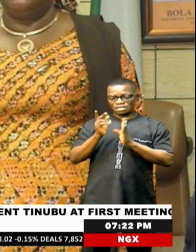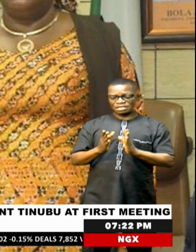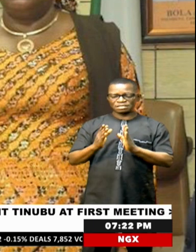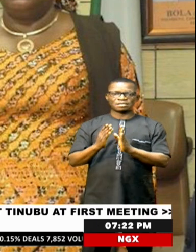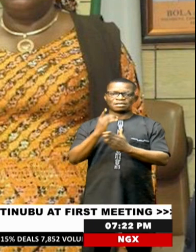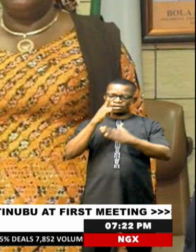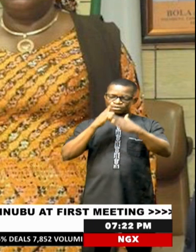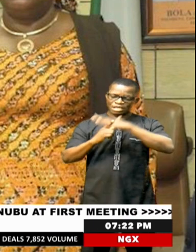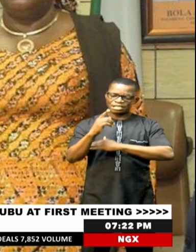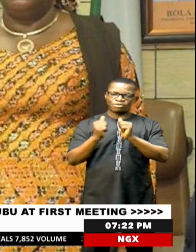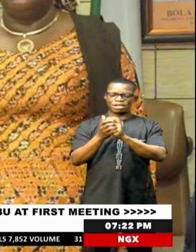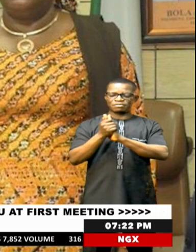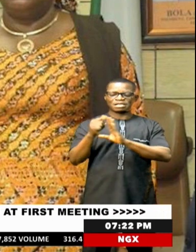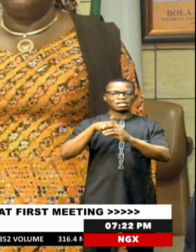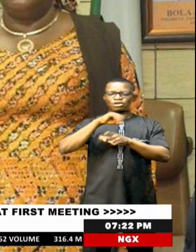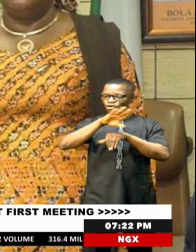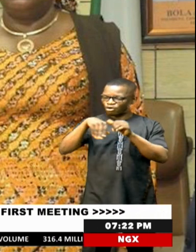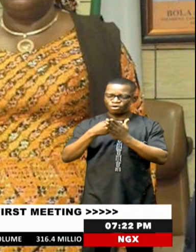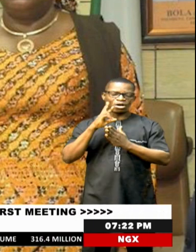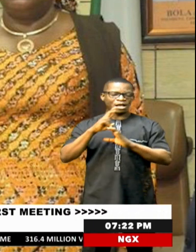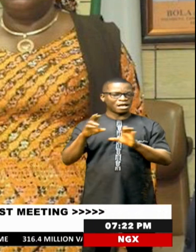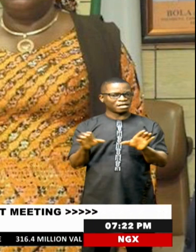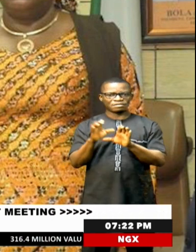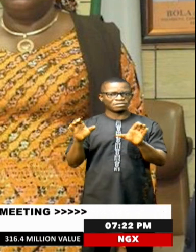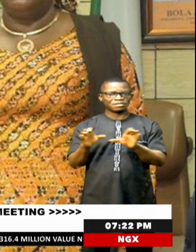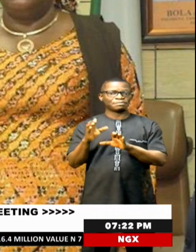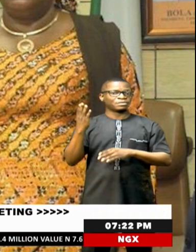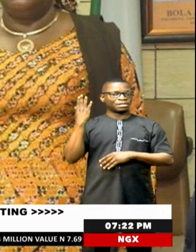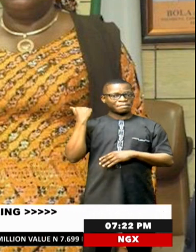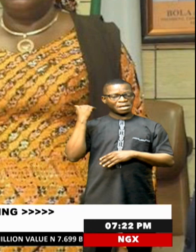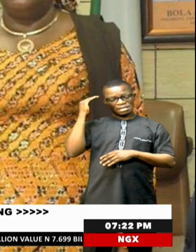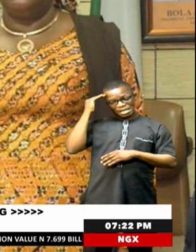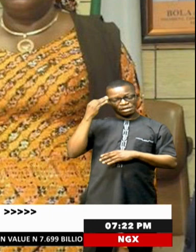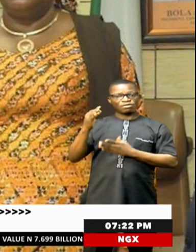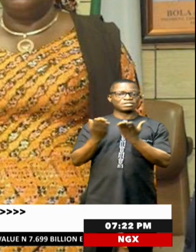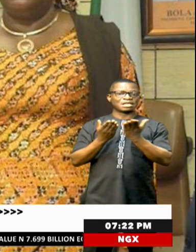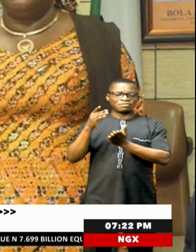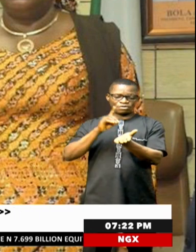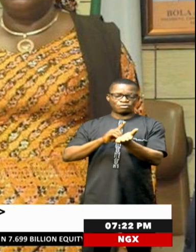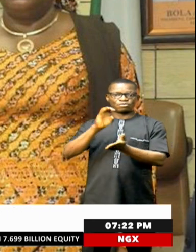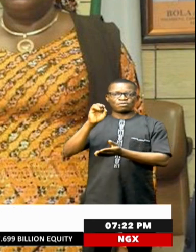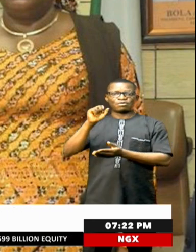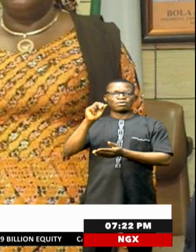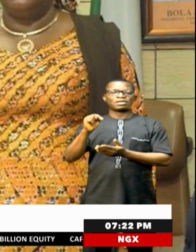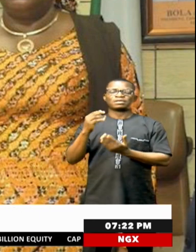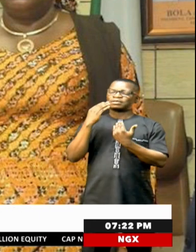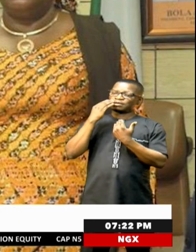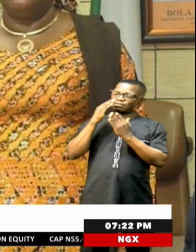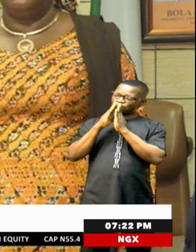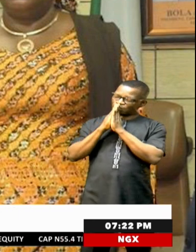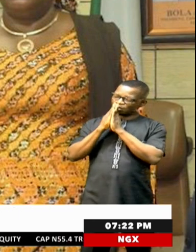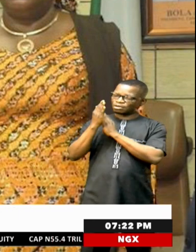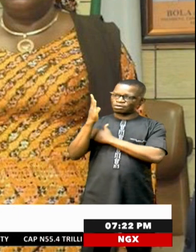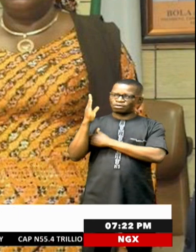loyalty and efficiency in all her dealings. The immediate past head of service, Dr. Yemieson, prayed God to sustain her